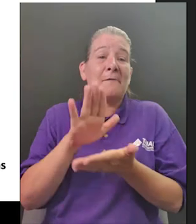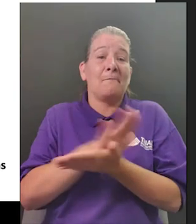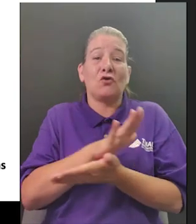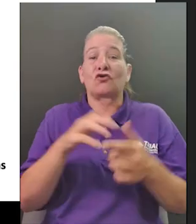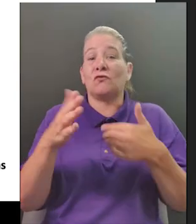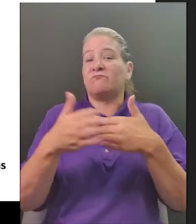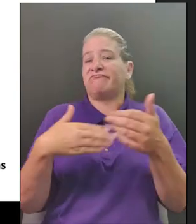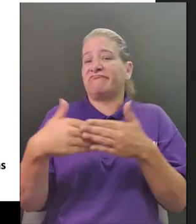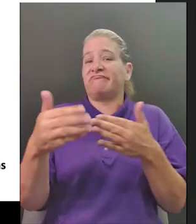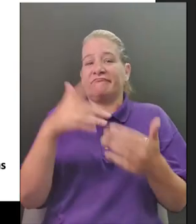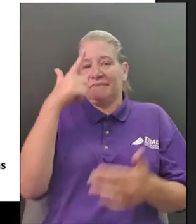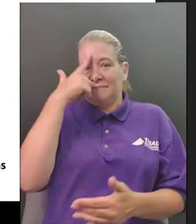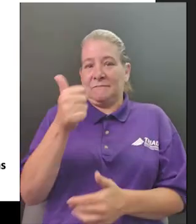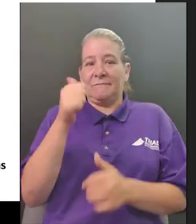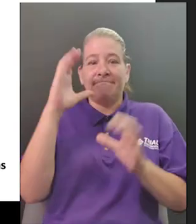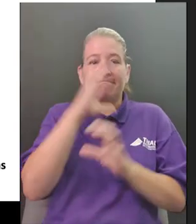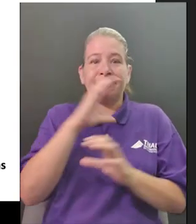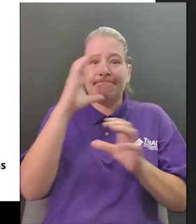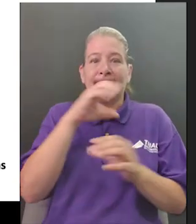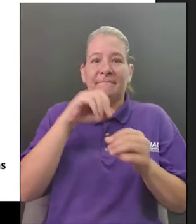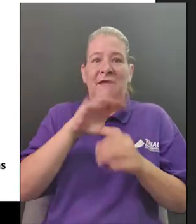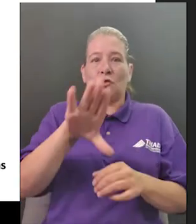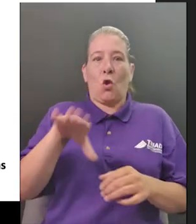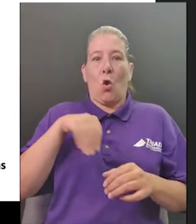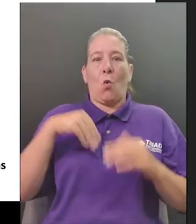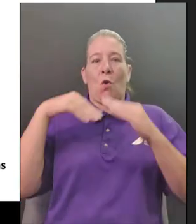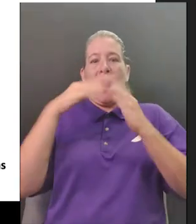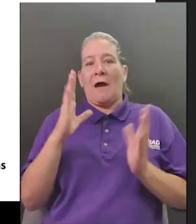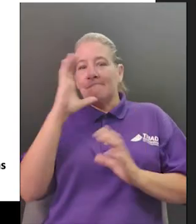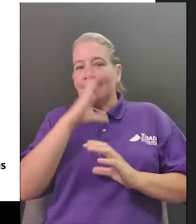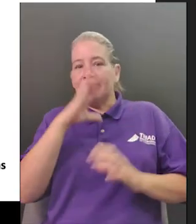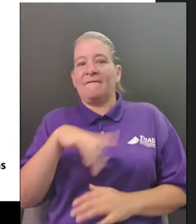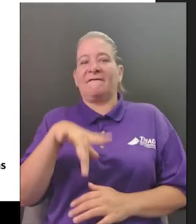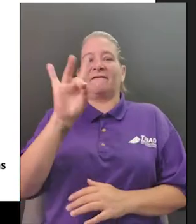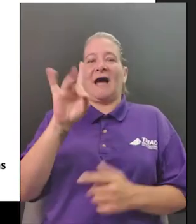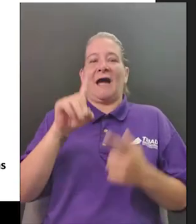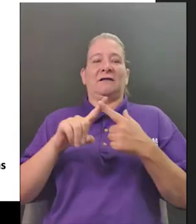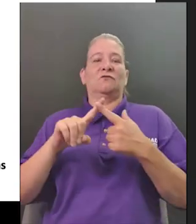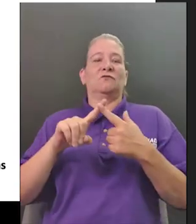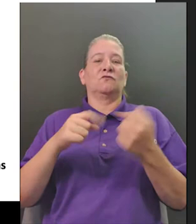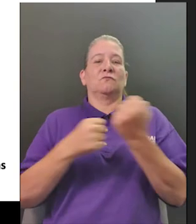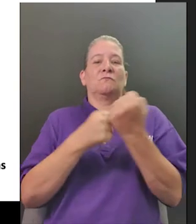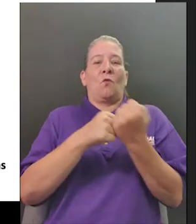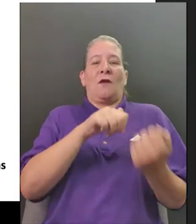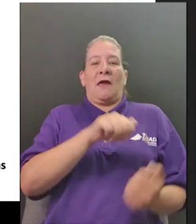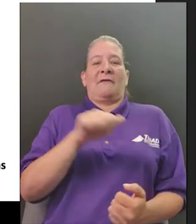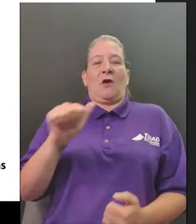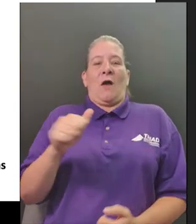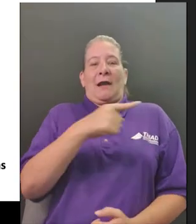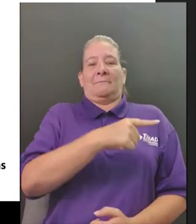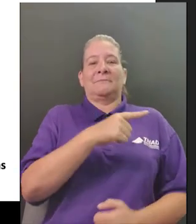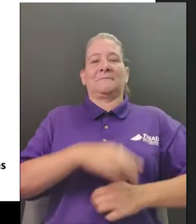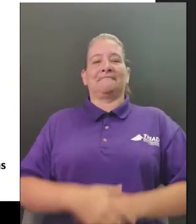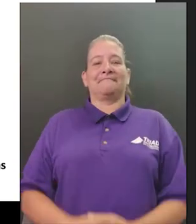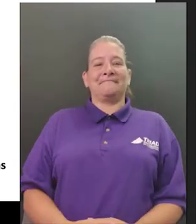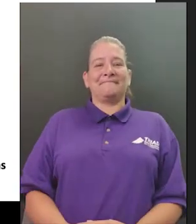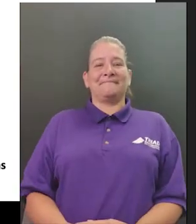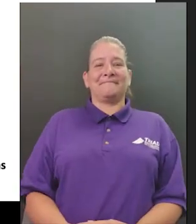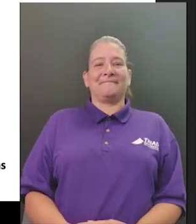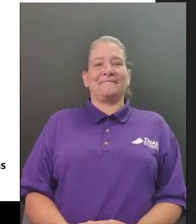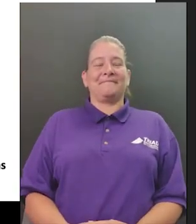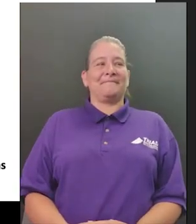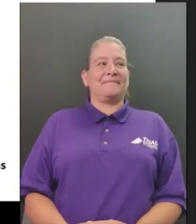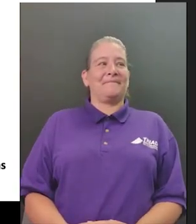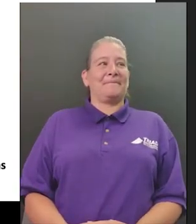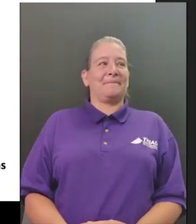can tell me in the chat too if you want what you found if you found something totally different that i didn't think of that related so